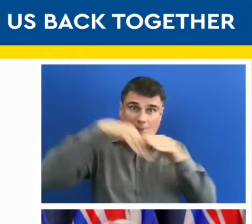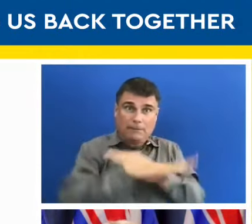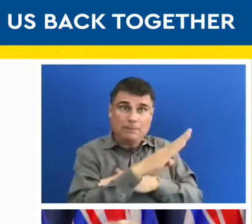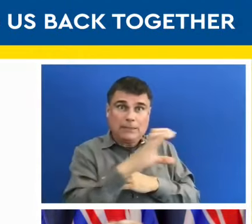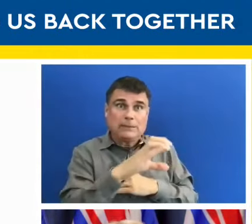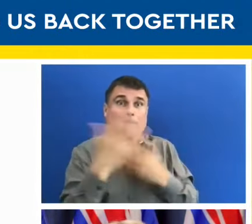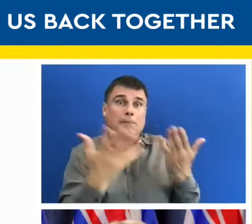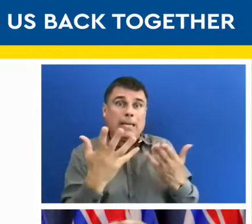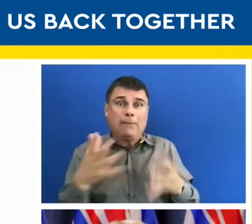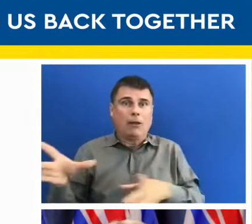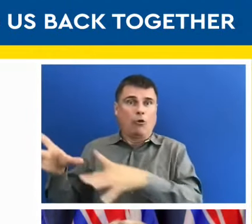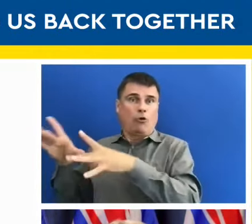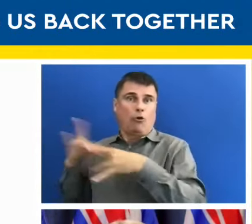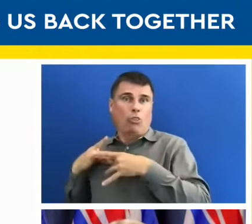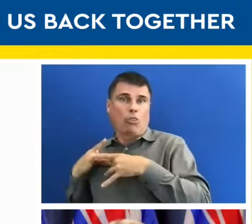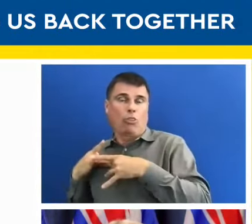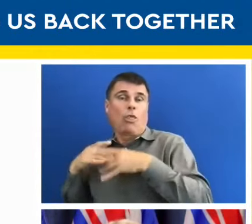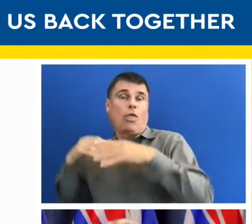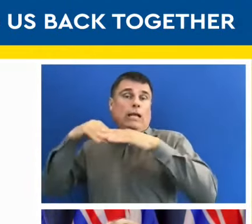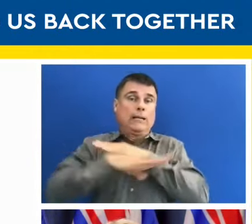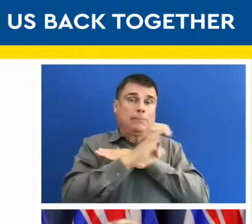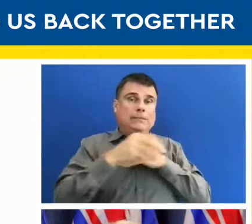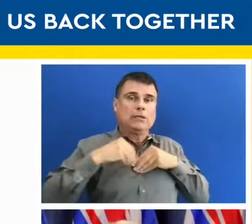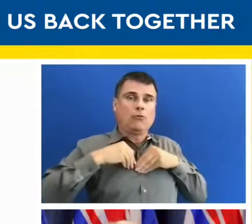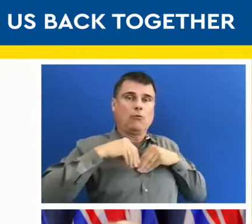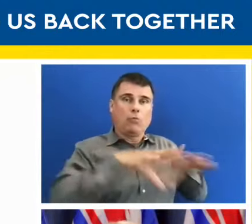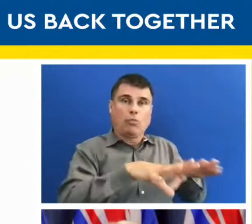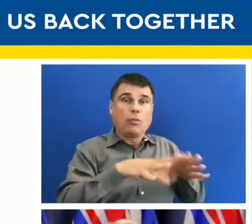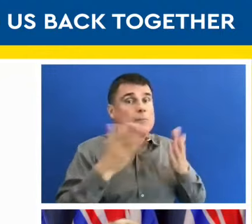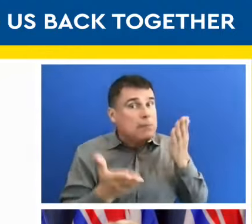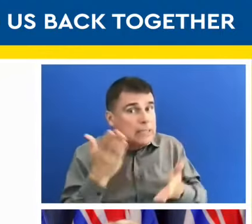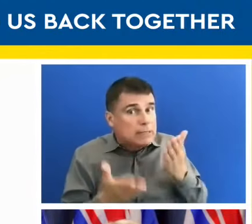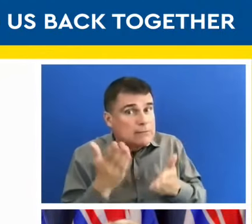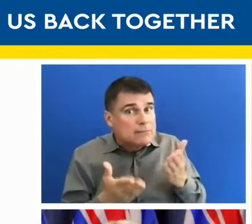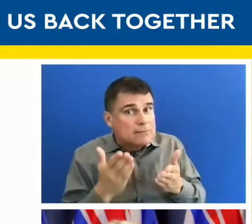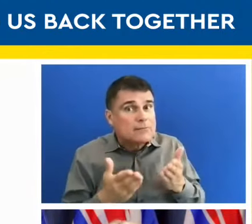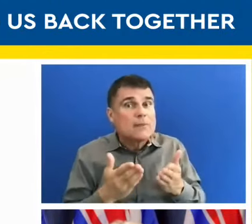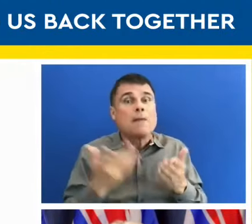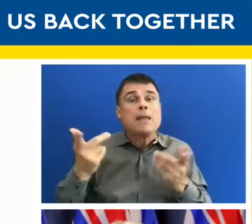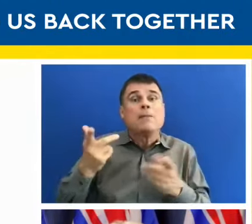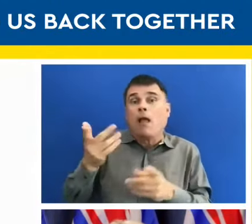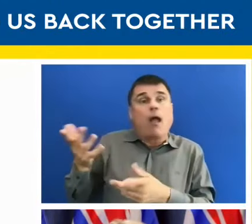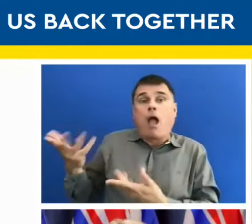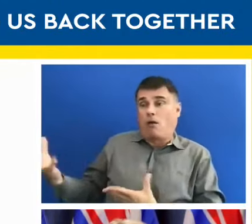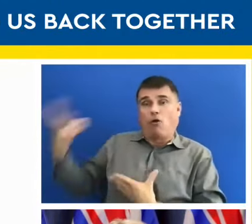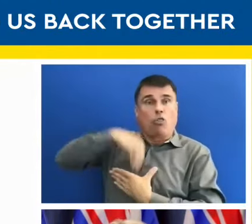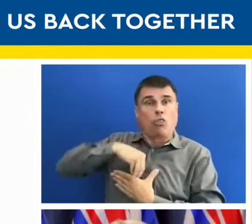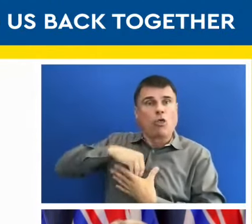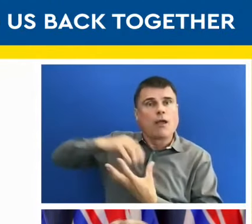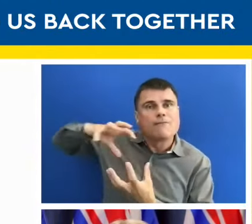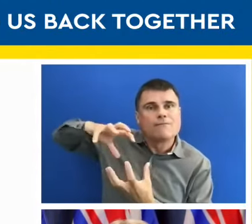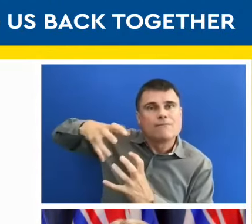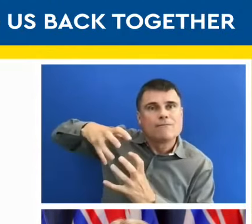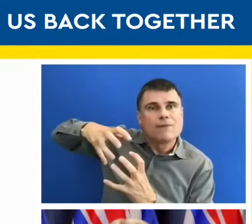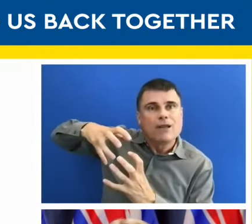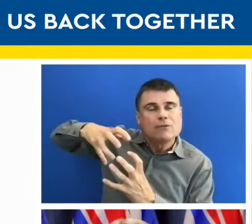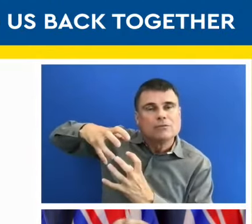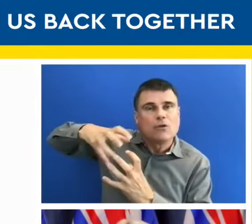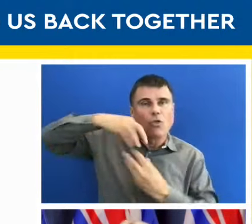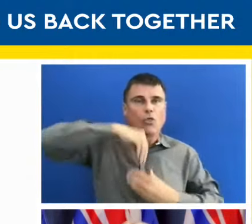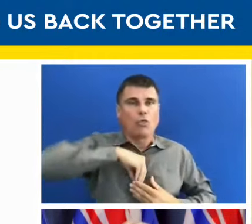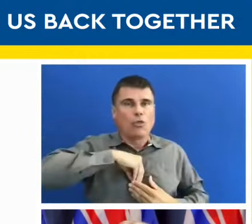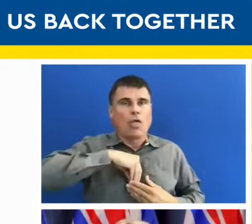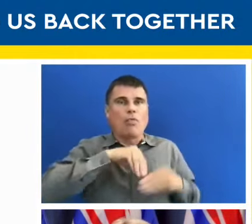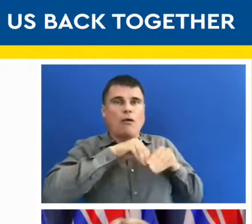And they may come with different strains or variants of the virus. So we need to have some measures in place to be able